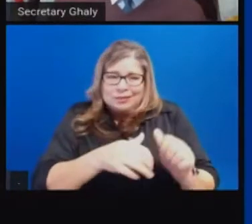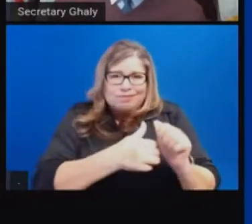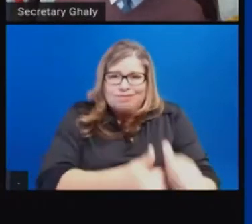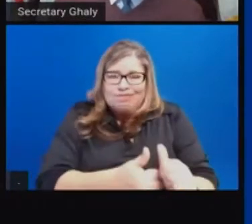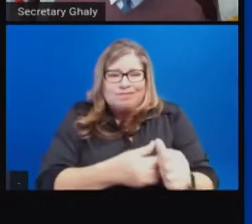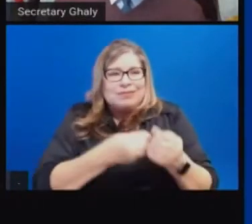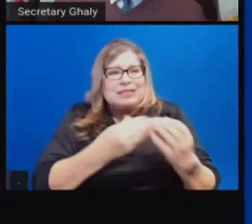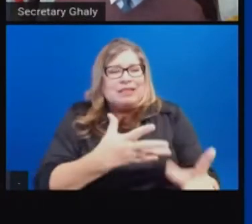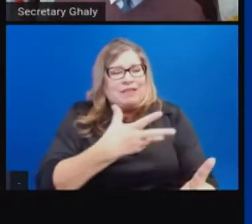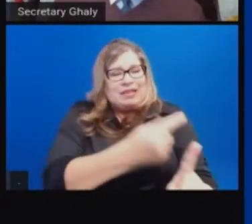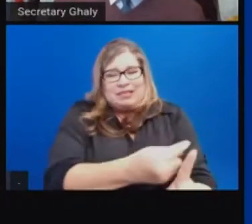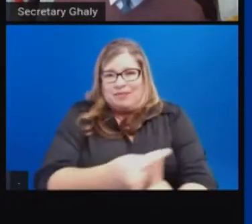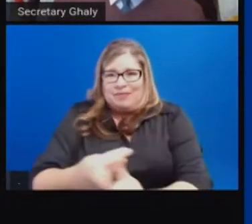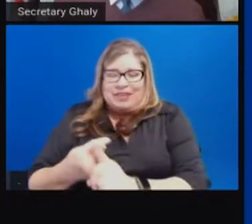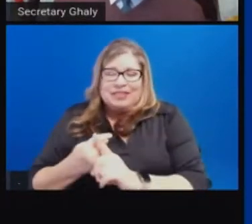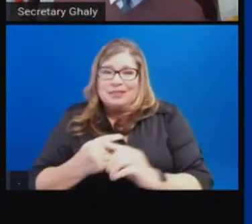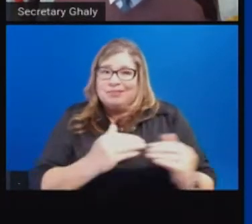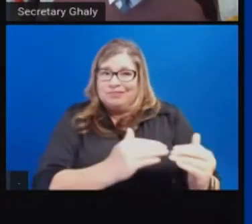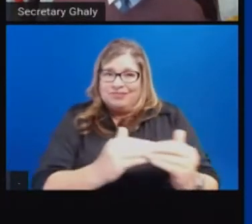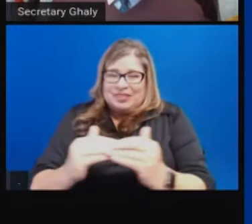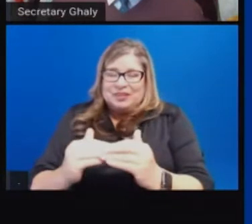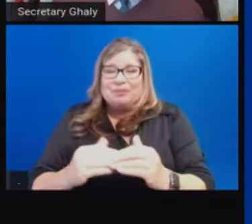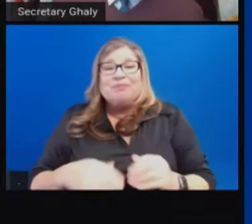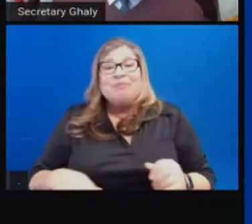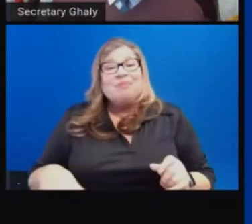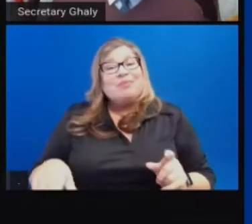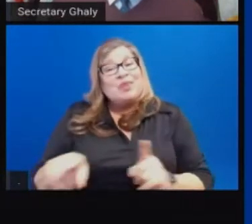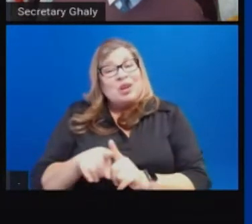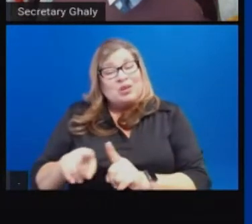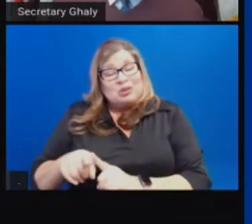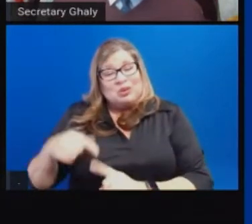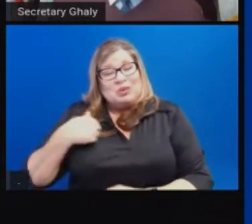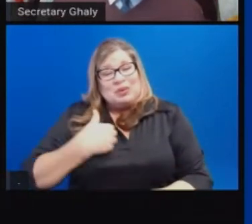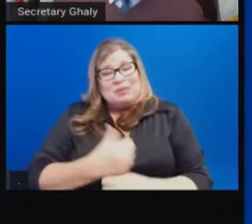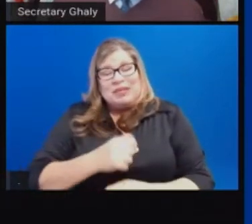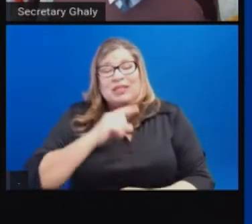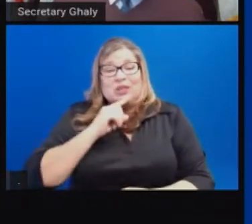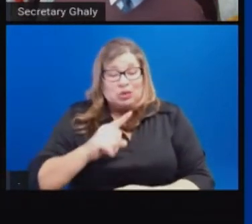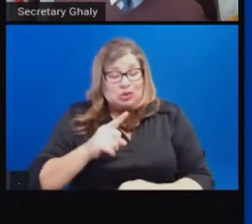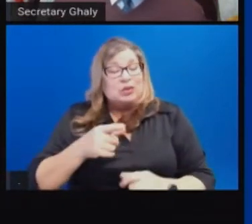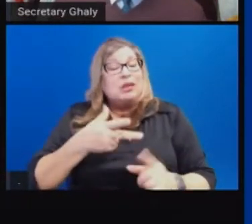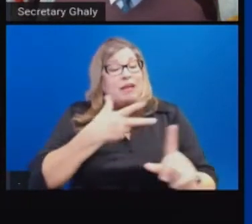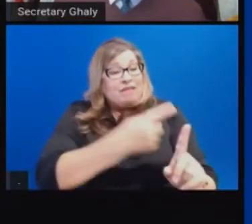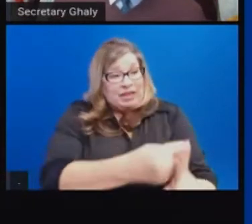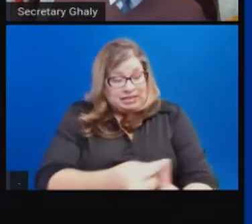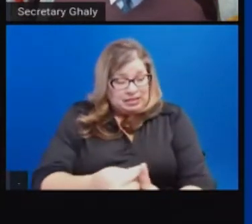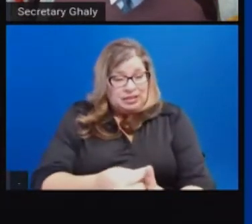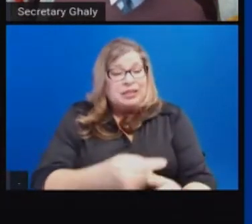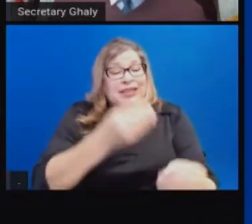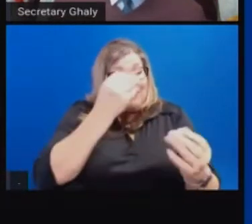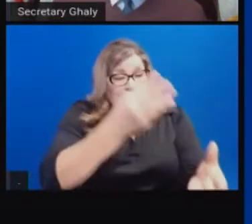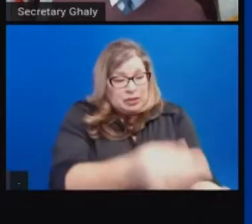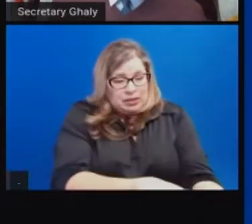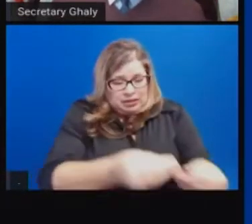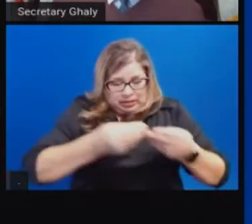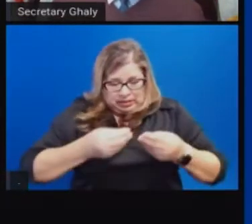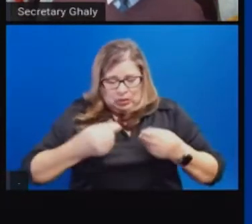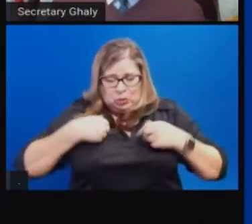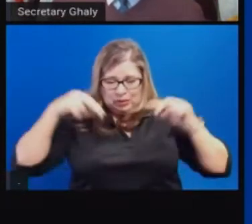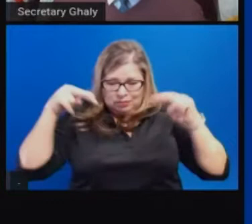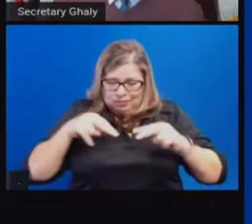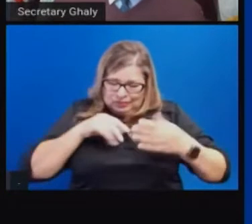deliver vaccine. And then, of course, ensuring that we have real-time data, that we look at race and ethnicity,